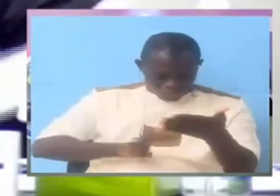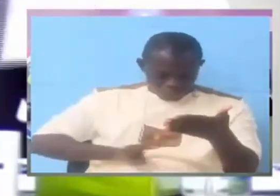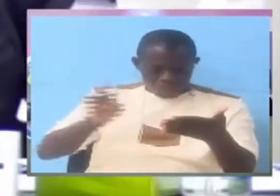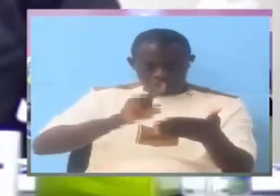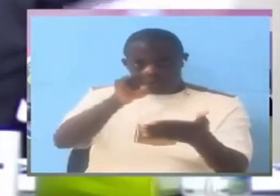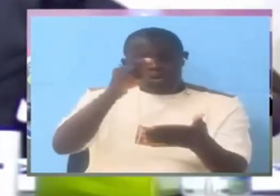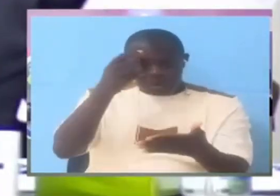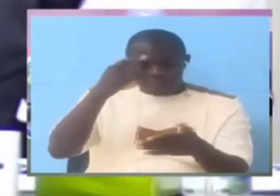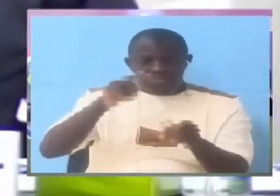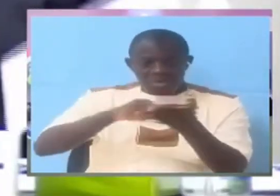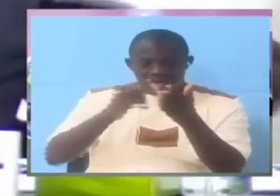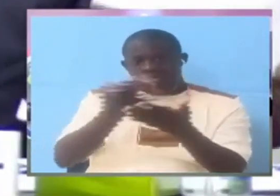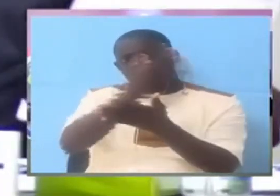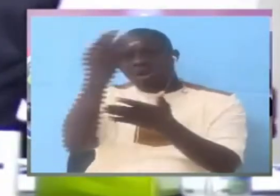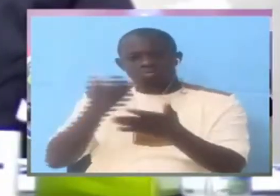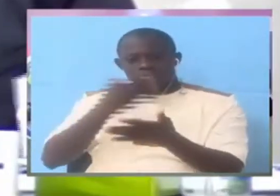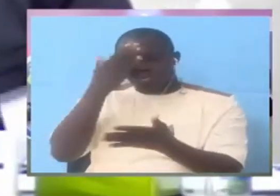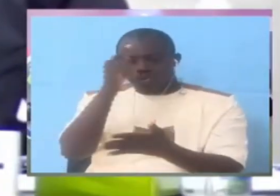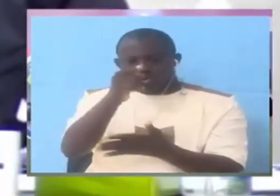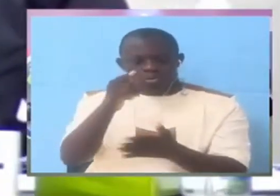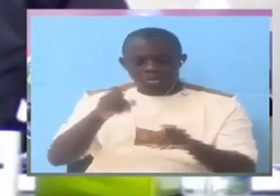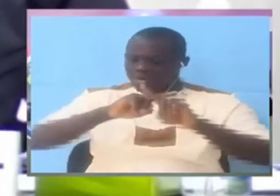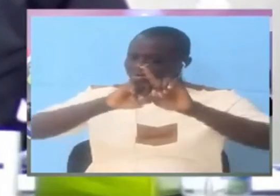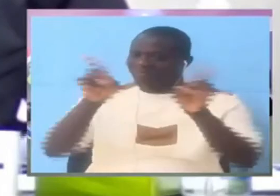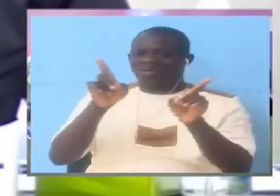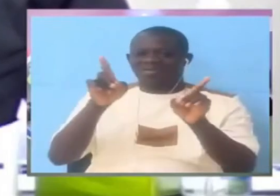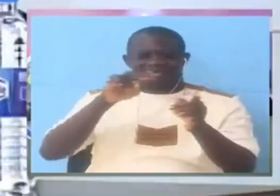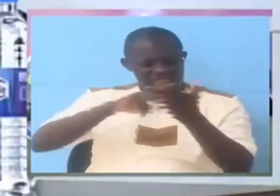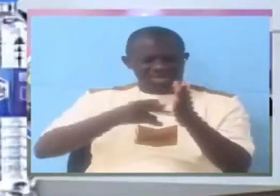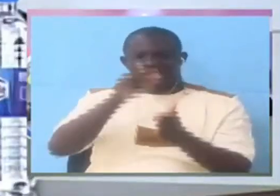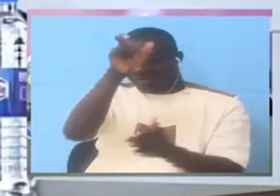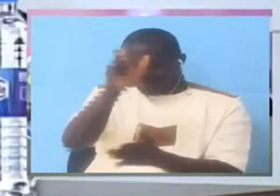should, in fact, be interpreted as notoriety. Mr.